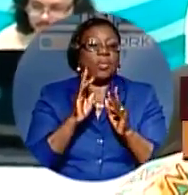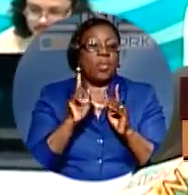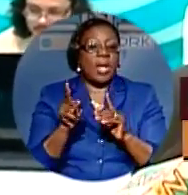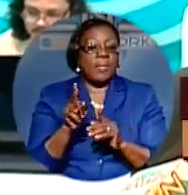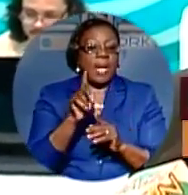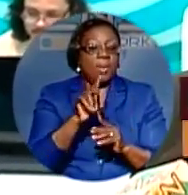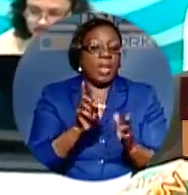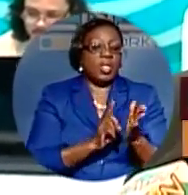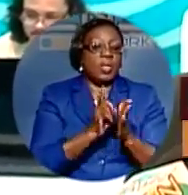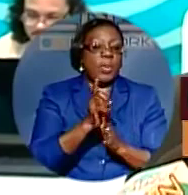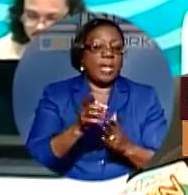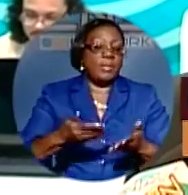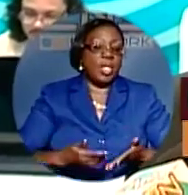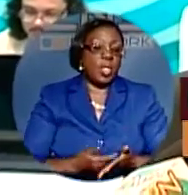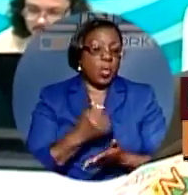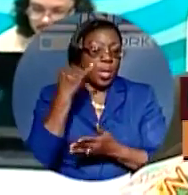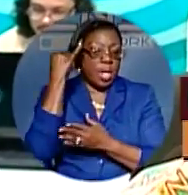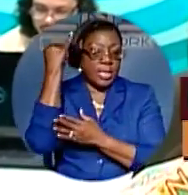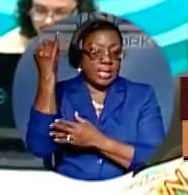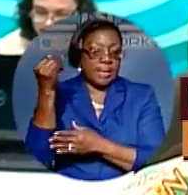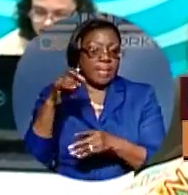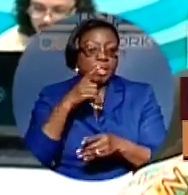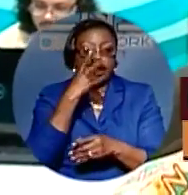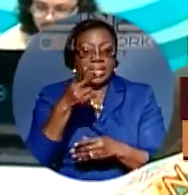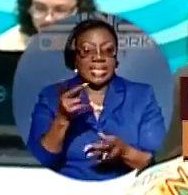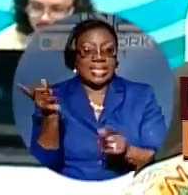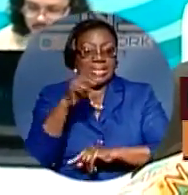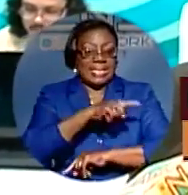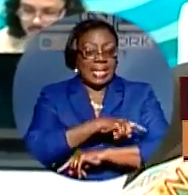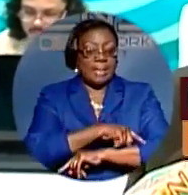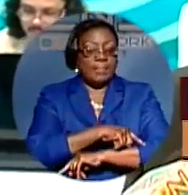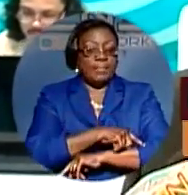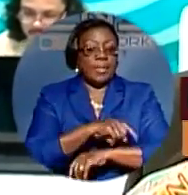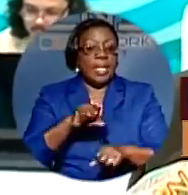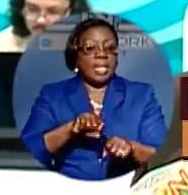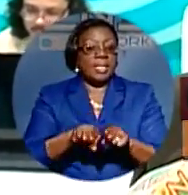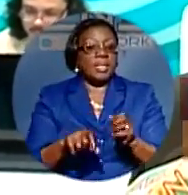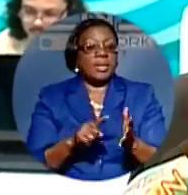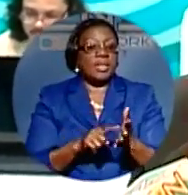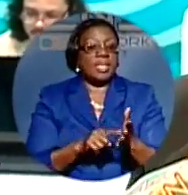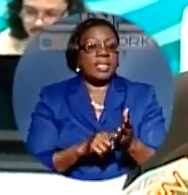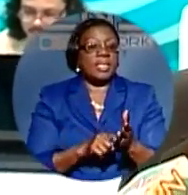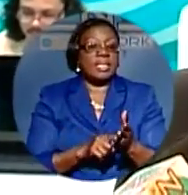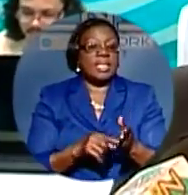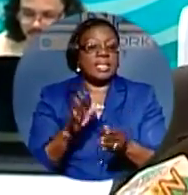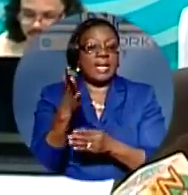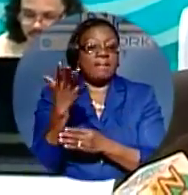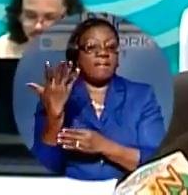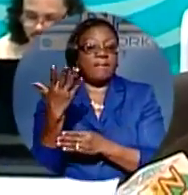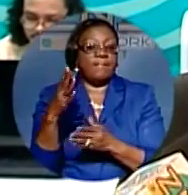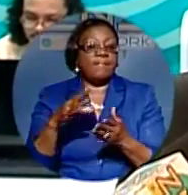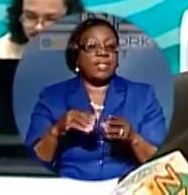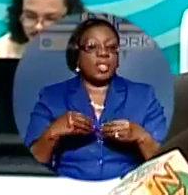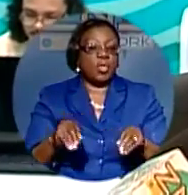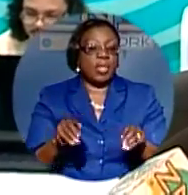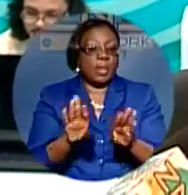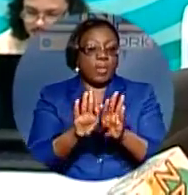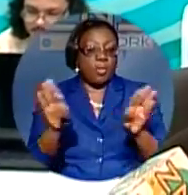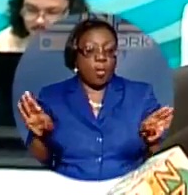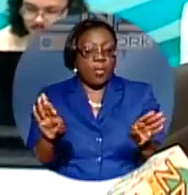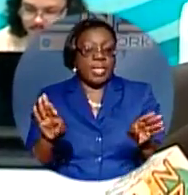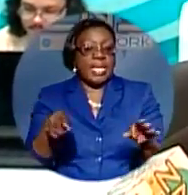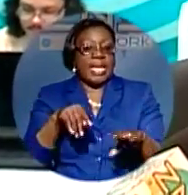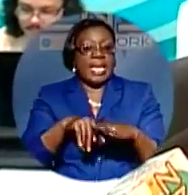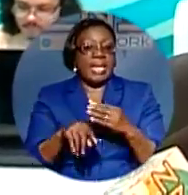developing the new concept which you see today. So, this is our fifth store that we've opened in a matter of four to five